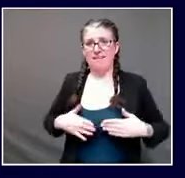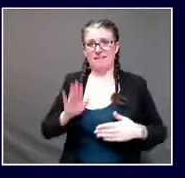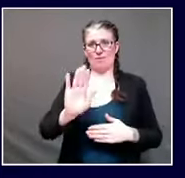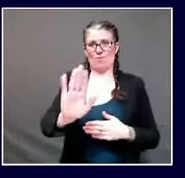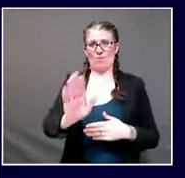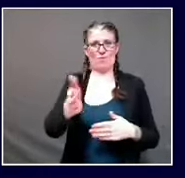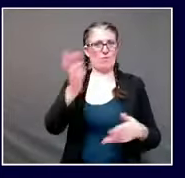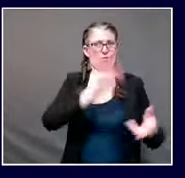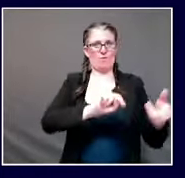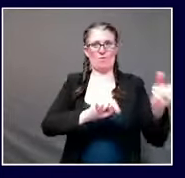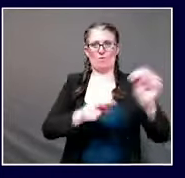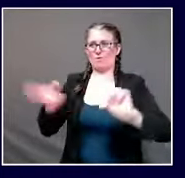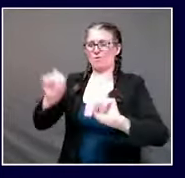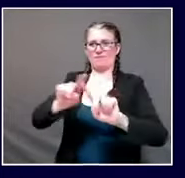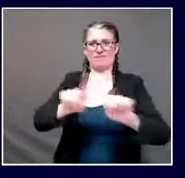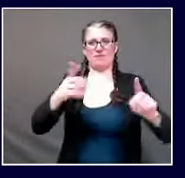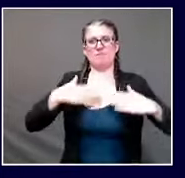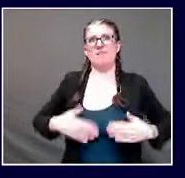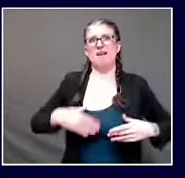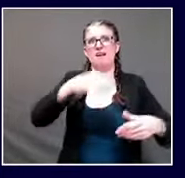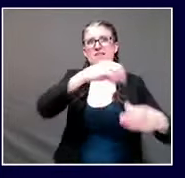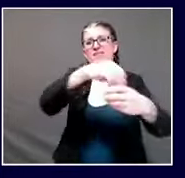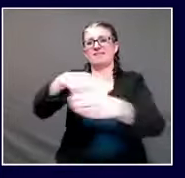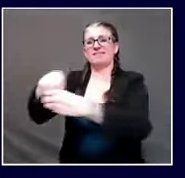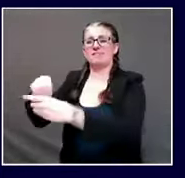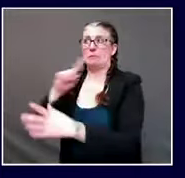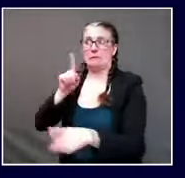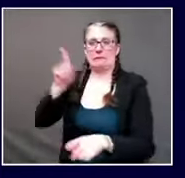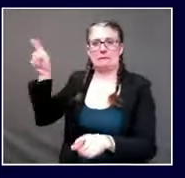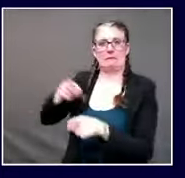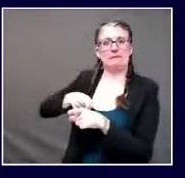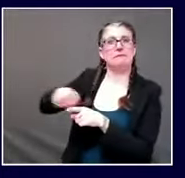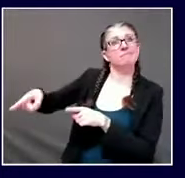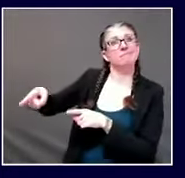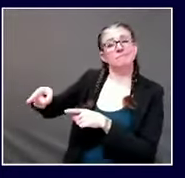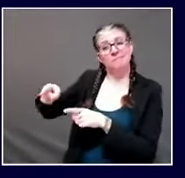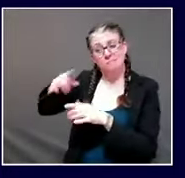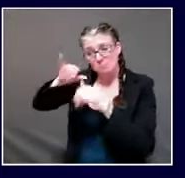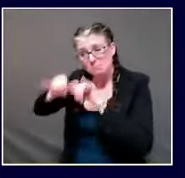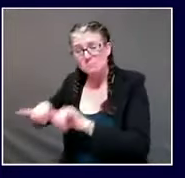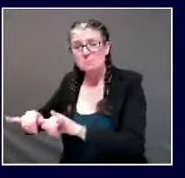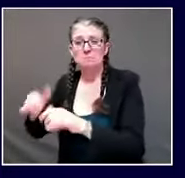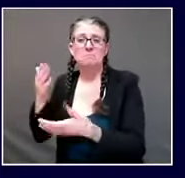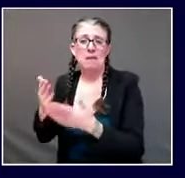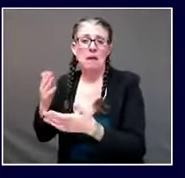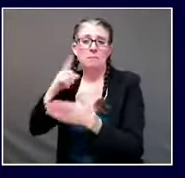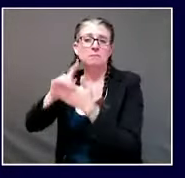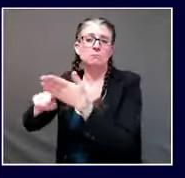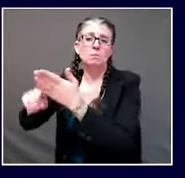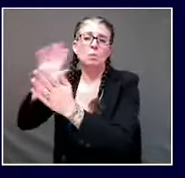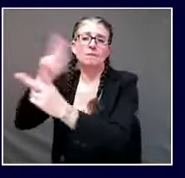attention to right now great thank you i'm going to turn over to rose at the main monitor